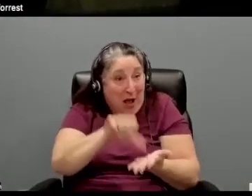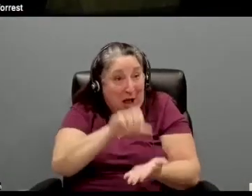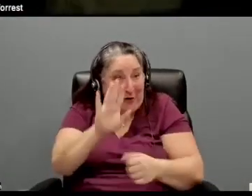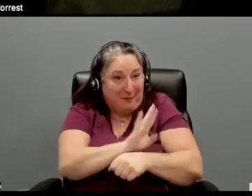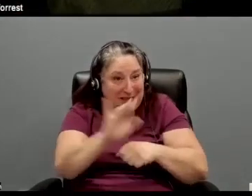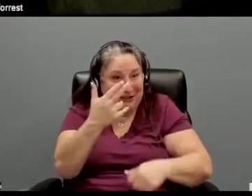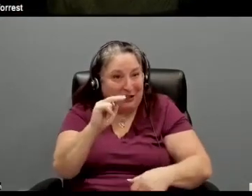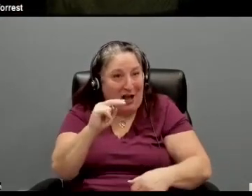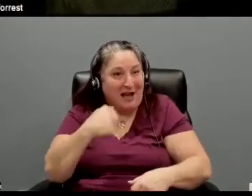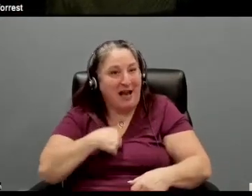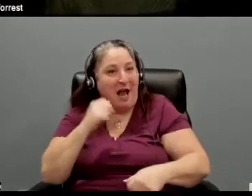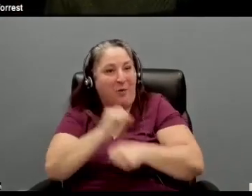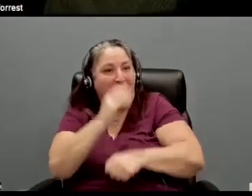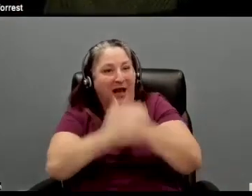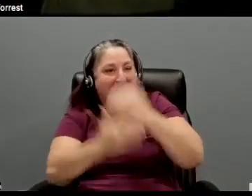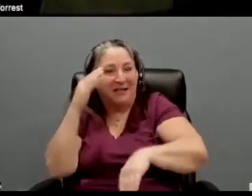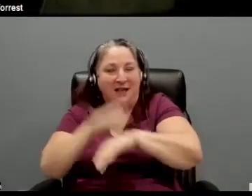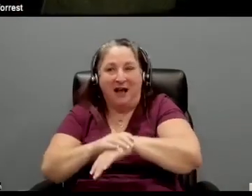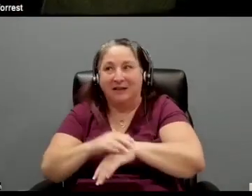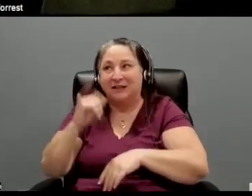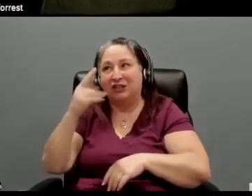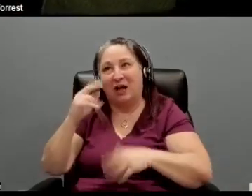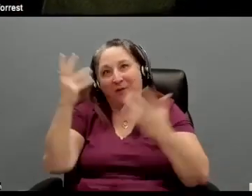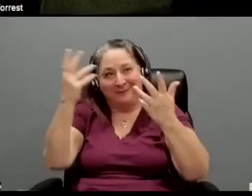Okay. Uh, well, I, yeah,